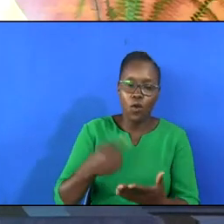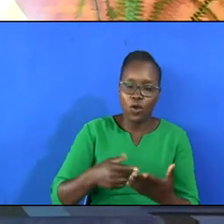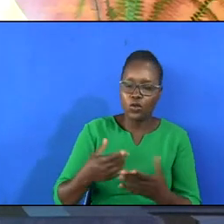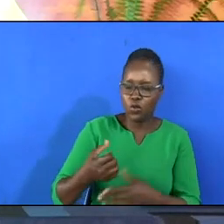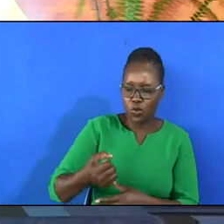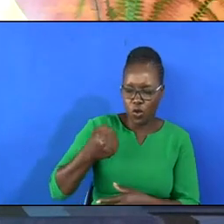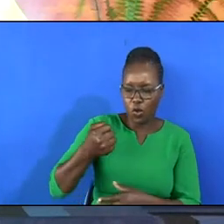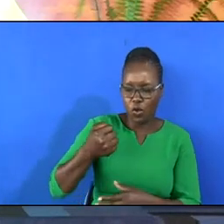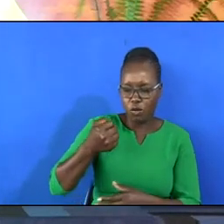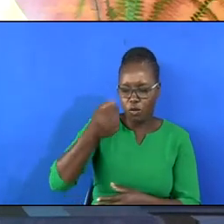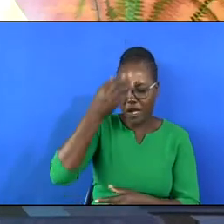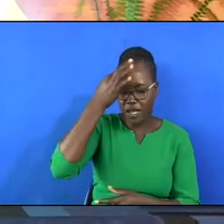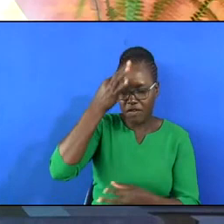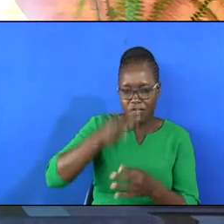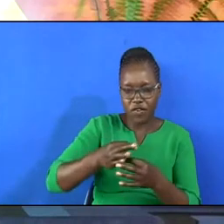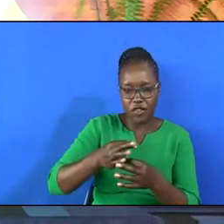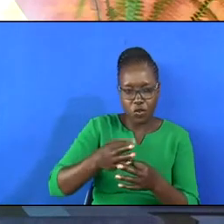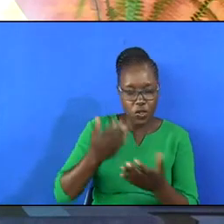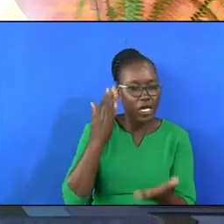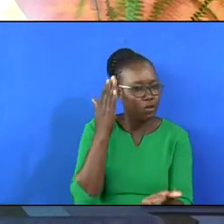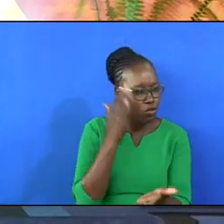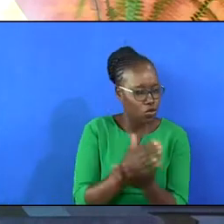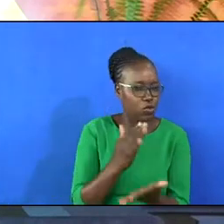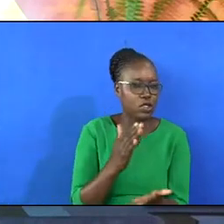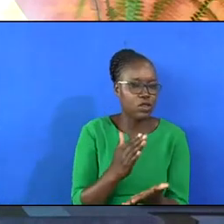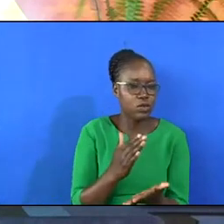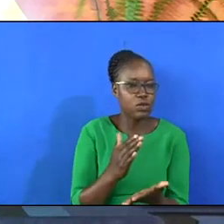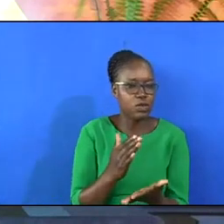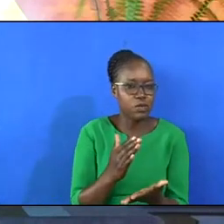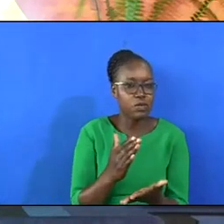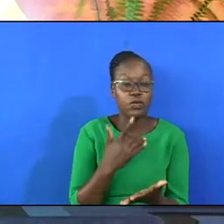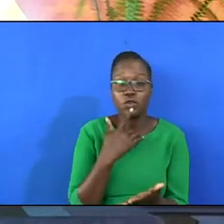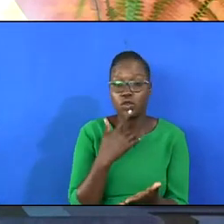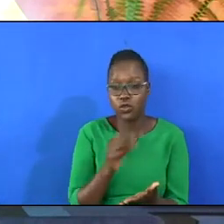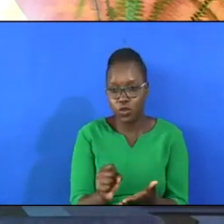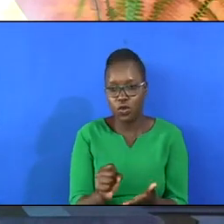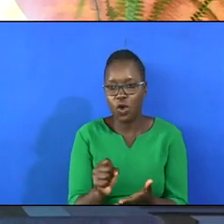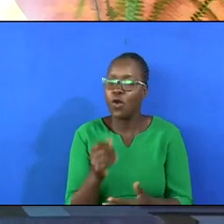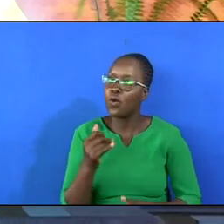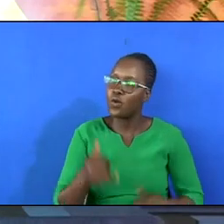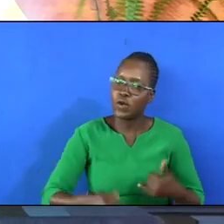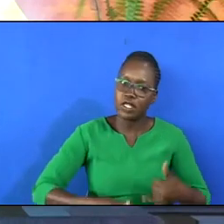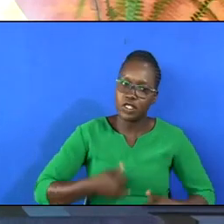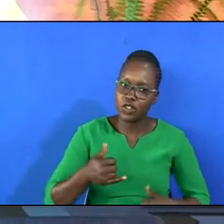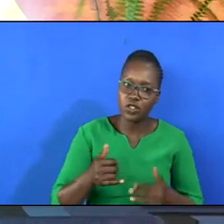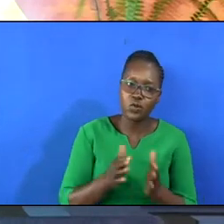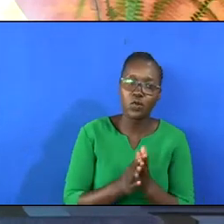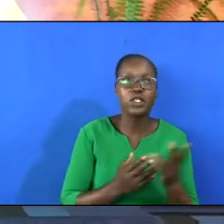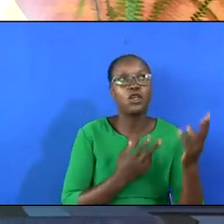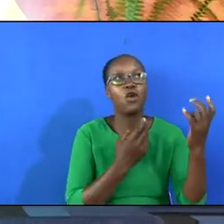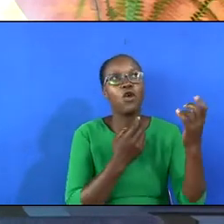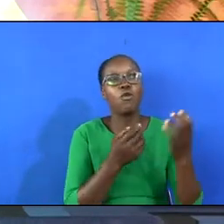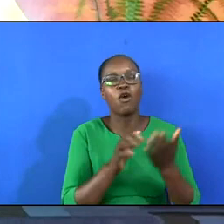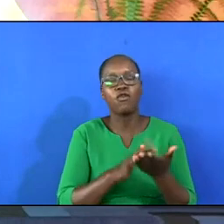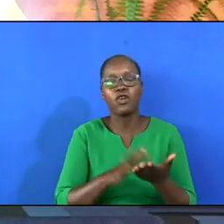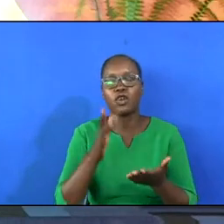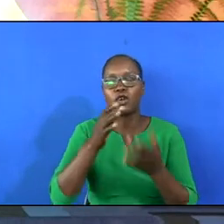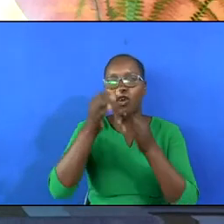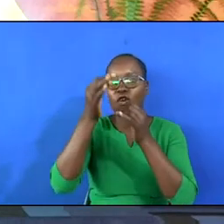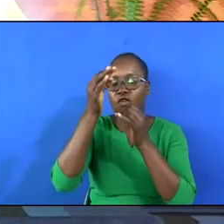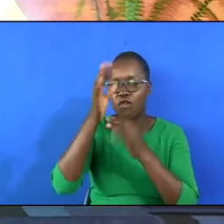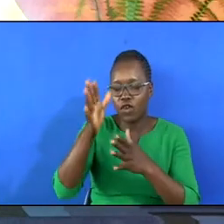faith will become a tangible reality. So we rejoice in the hope of the glory of God.